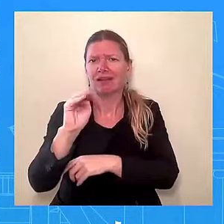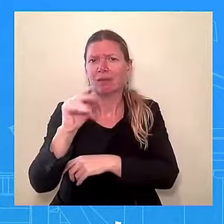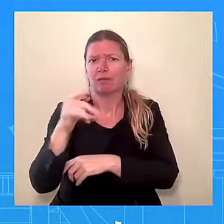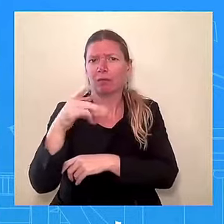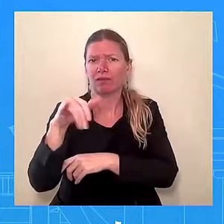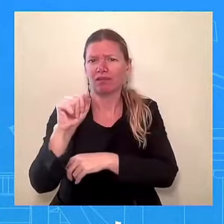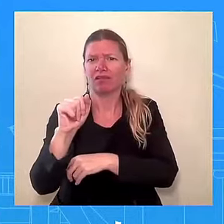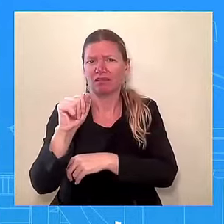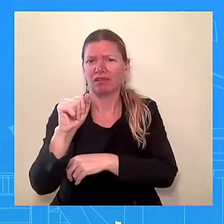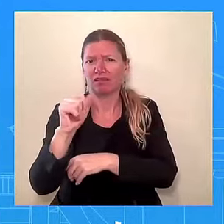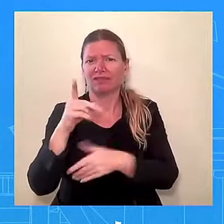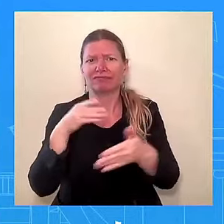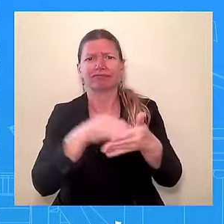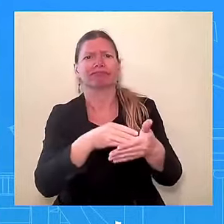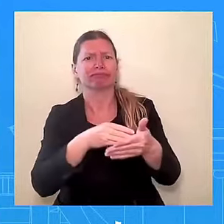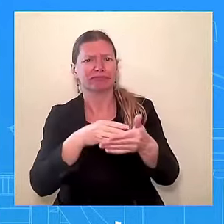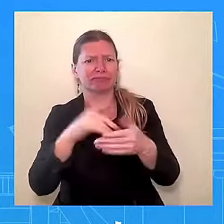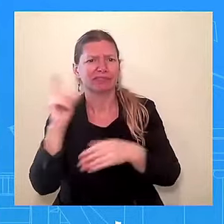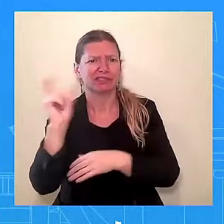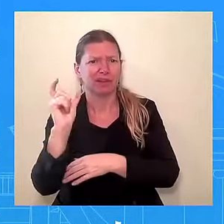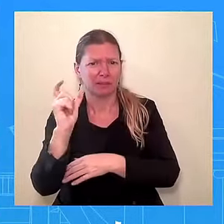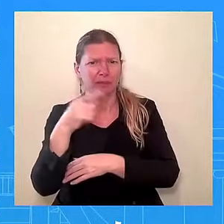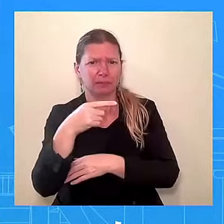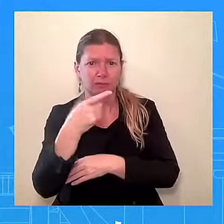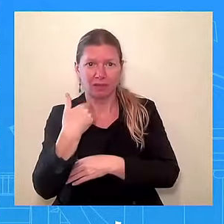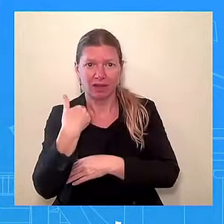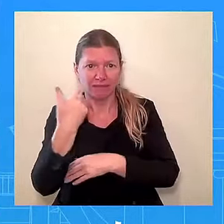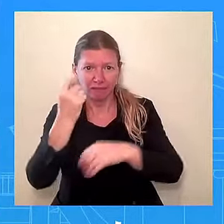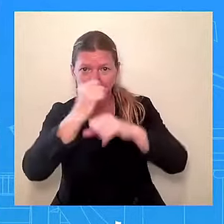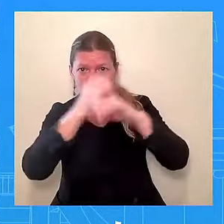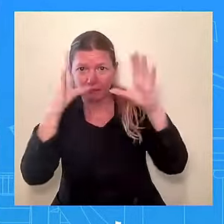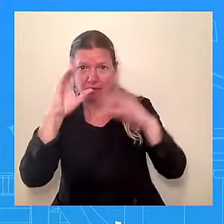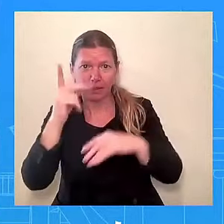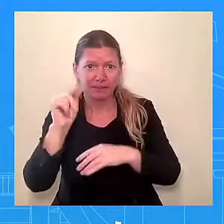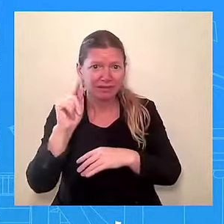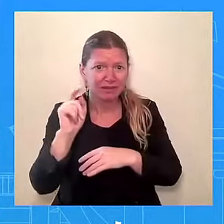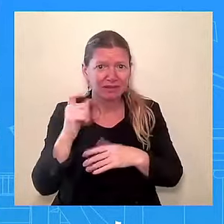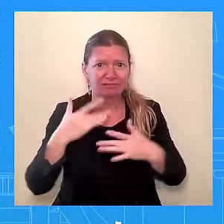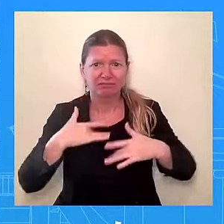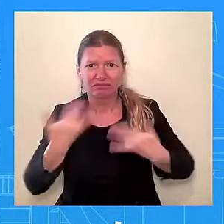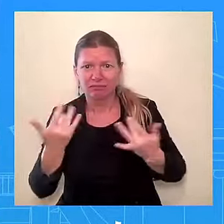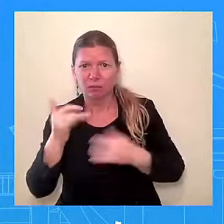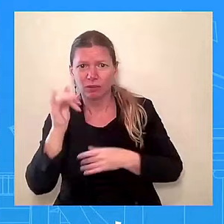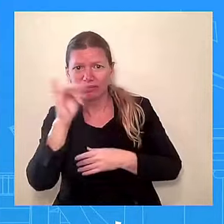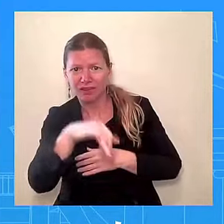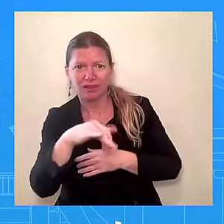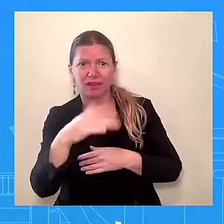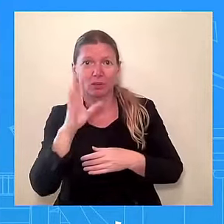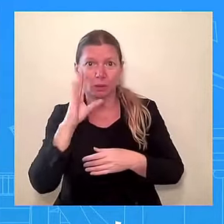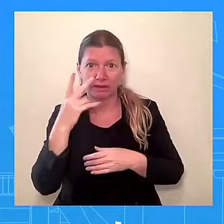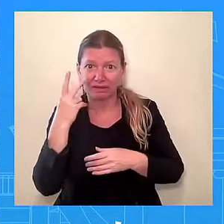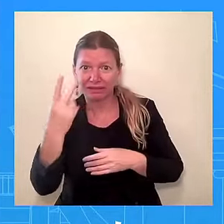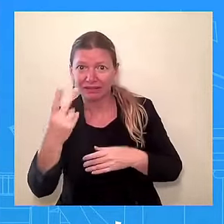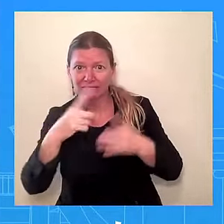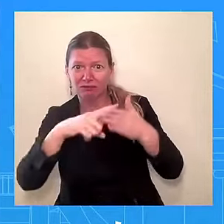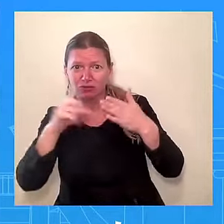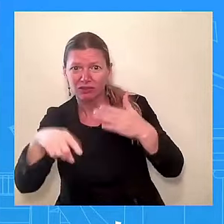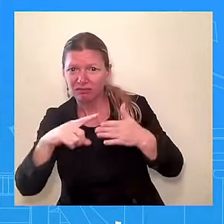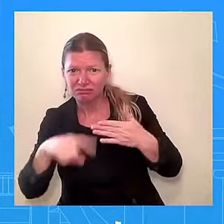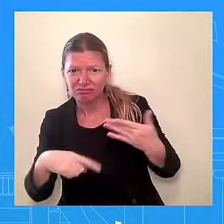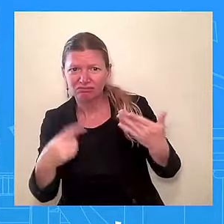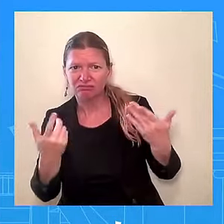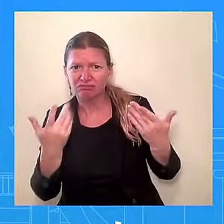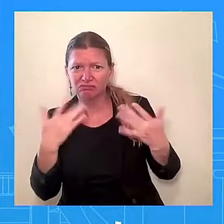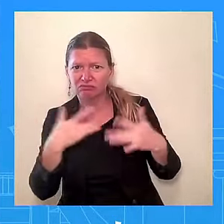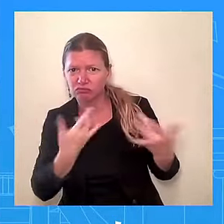we seeing results? This, you know, next week might be a good opportunity to sort of give an update on that, especially since